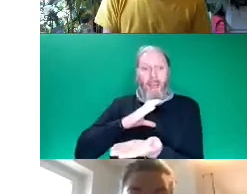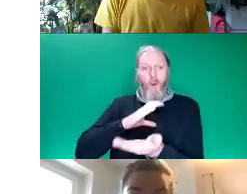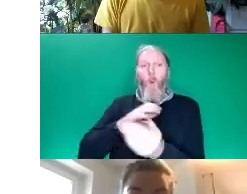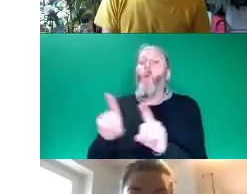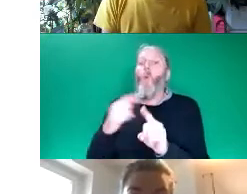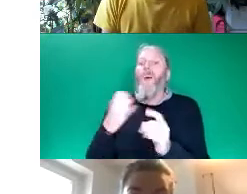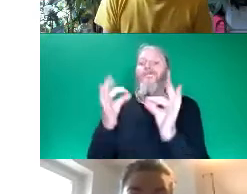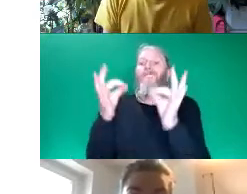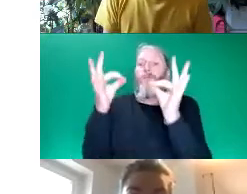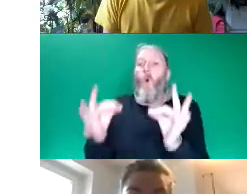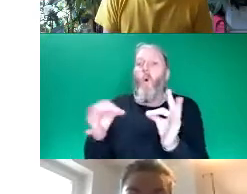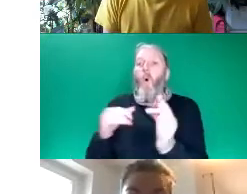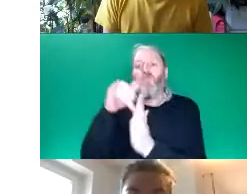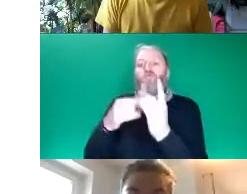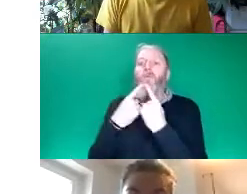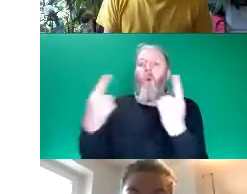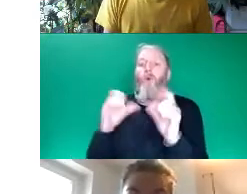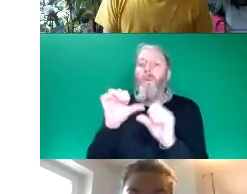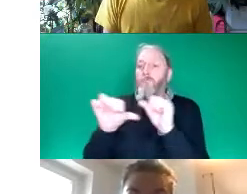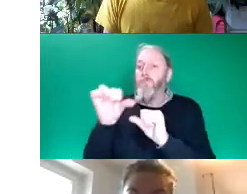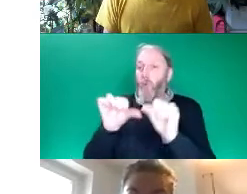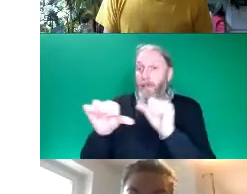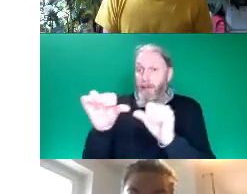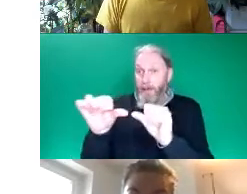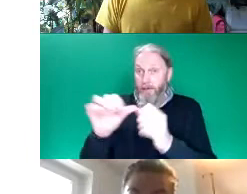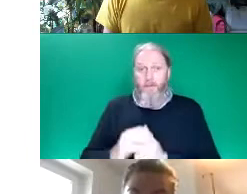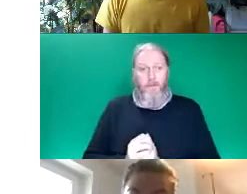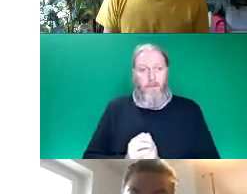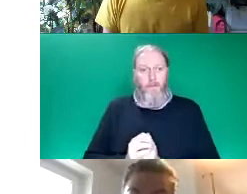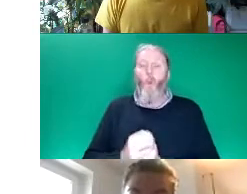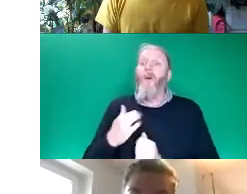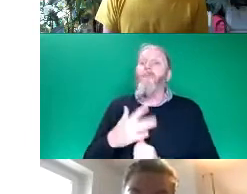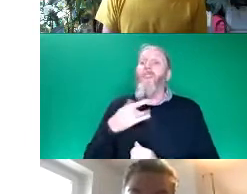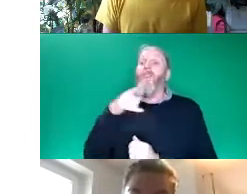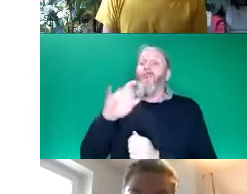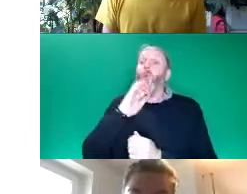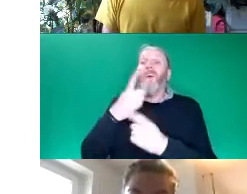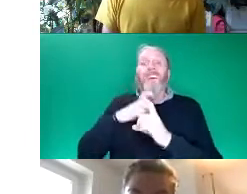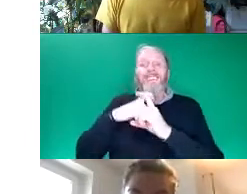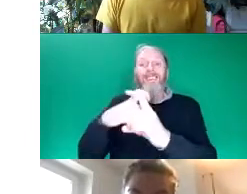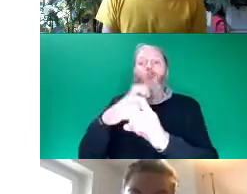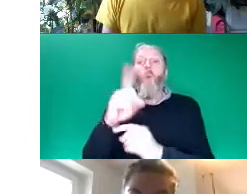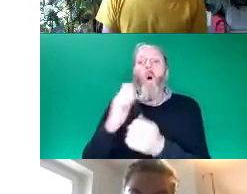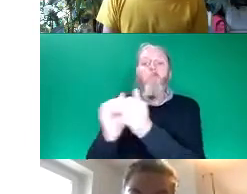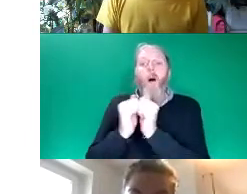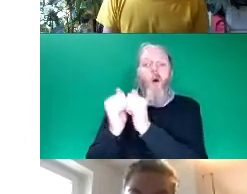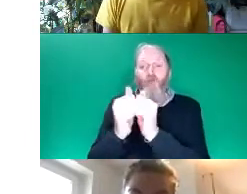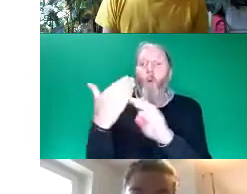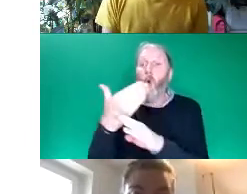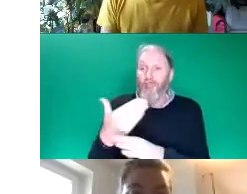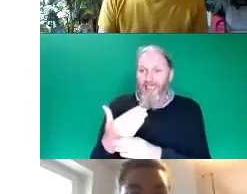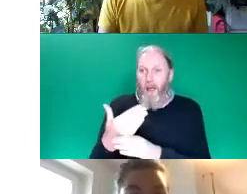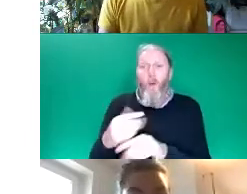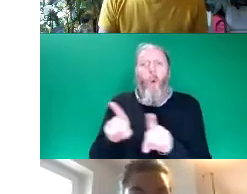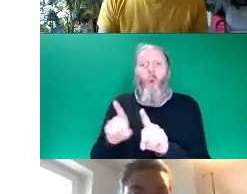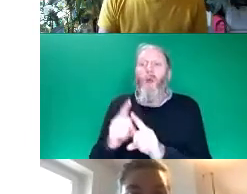as well as this approach being a key partnership working, it also reduced the time and resources that would have been needed if each partner had developed